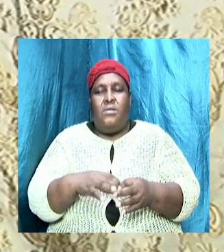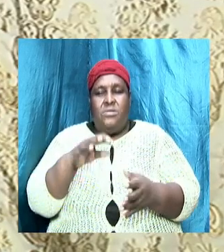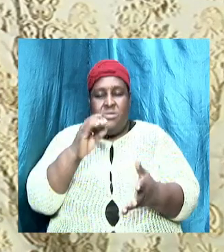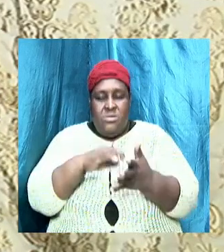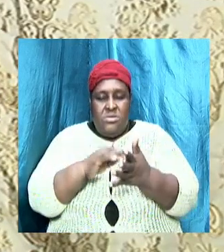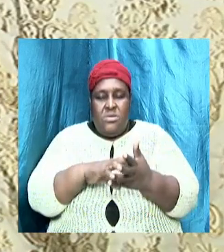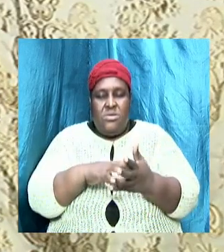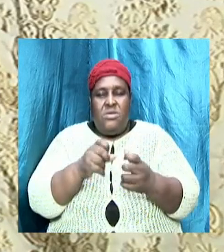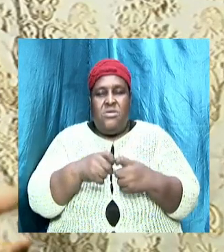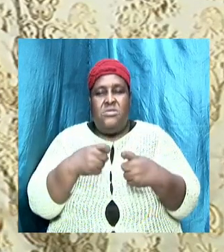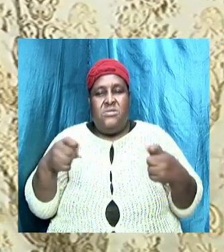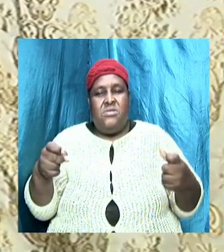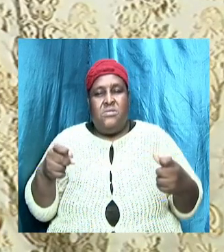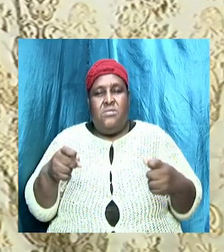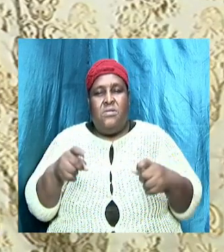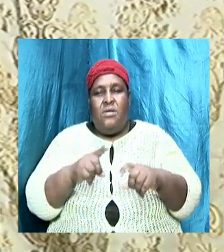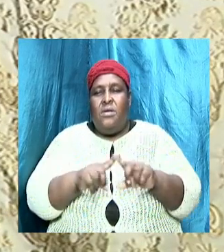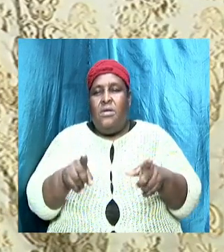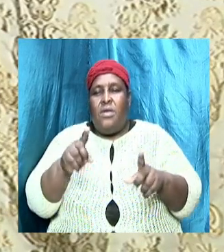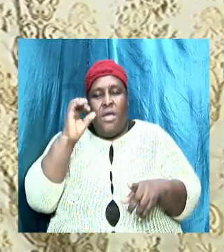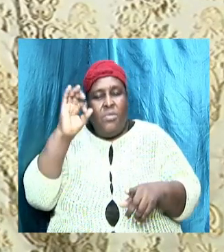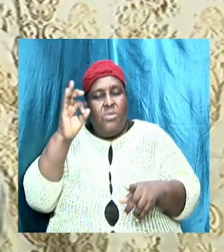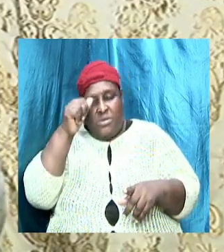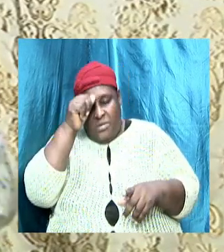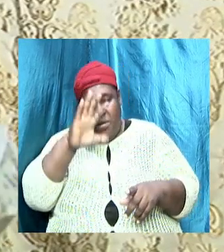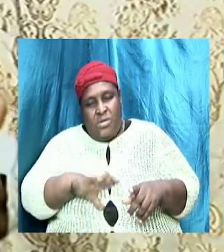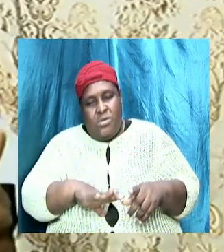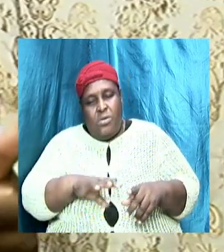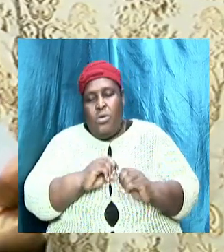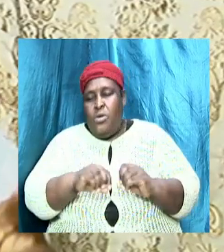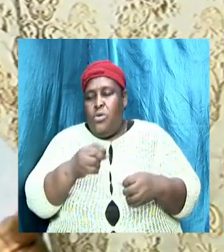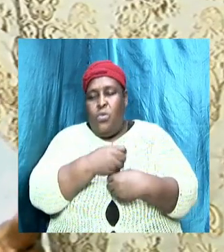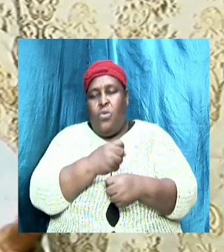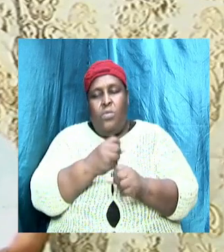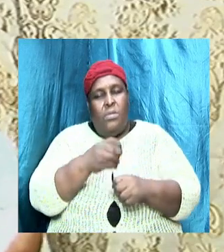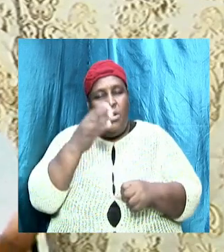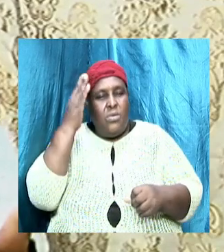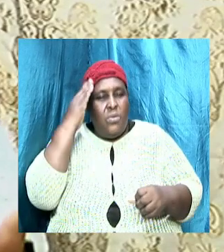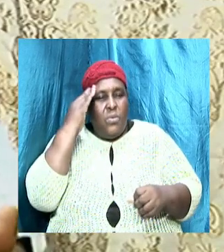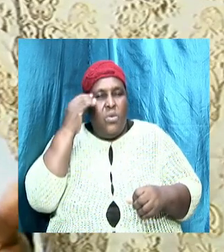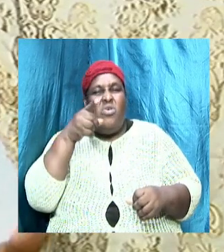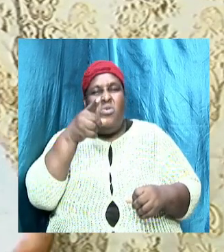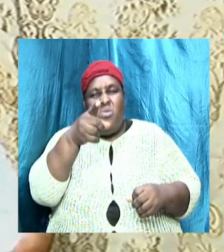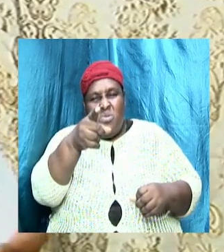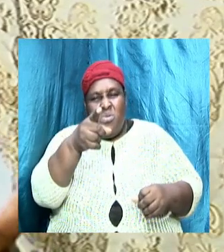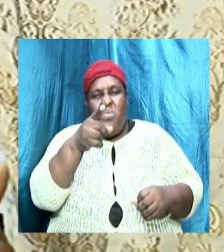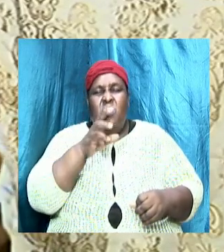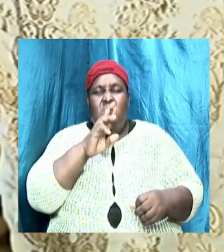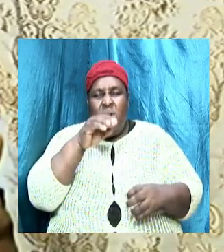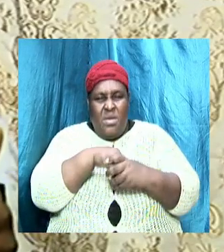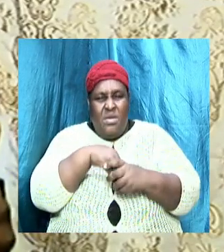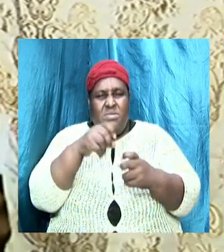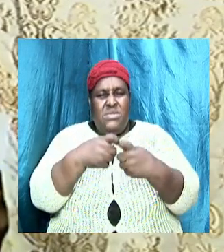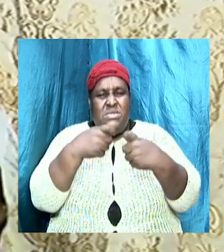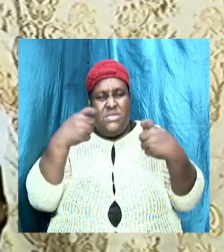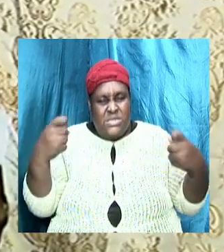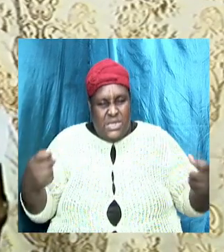you can't preach to a man and don't make him know that you are in sin it